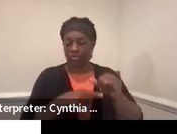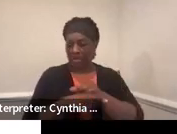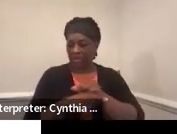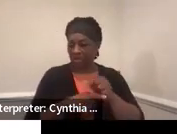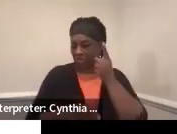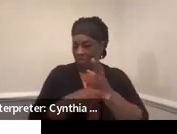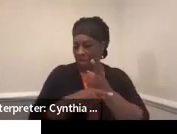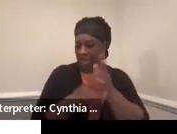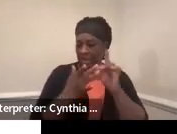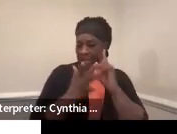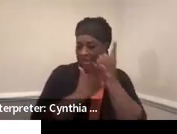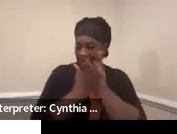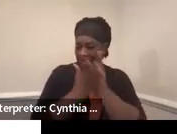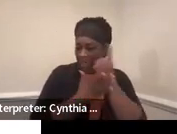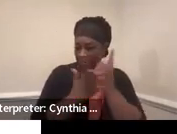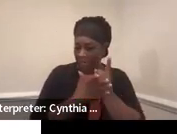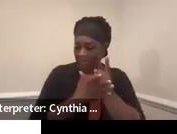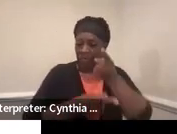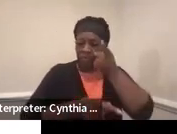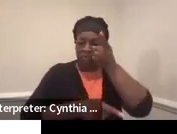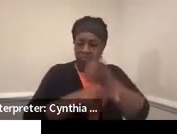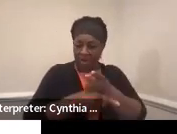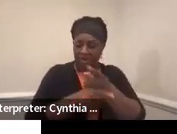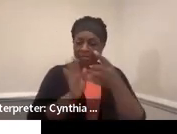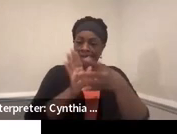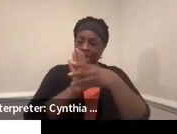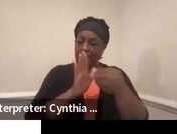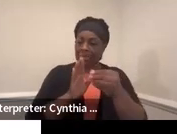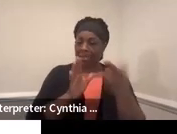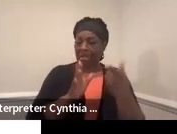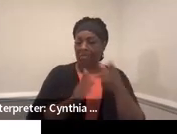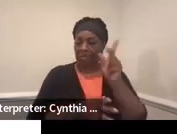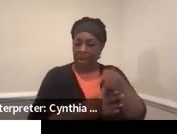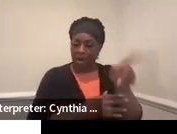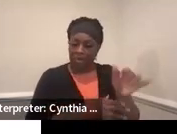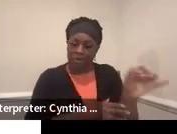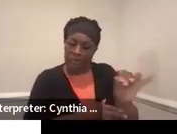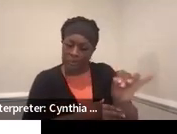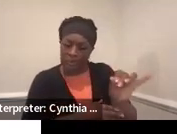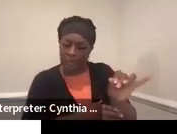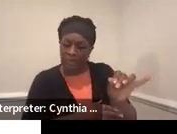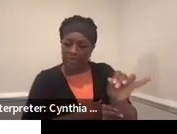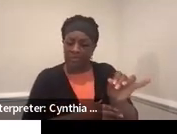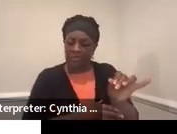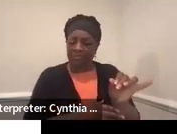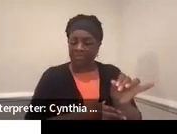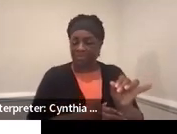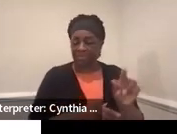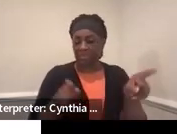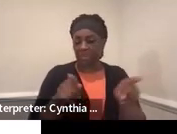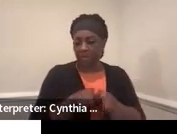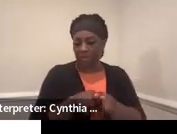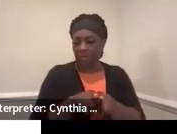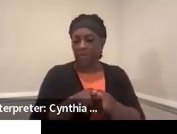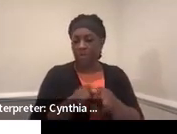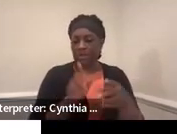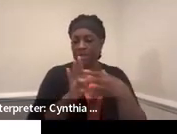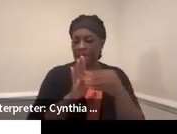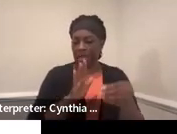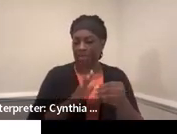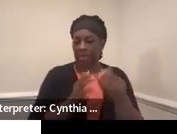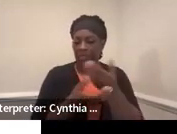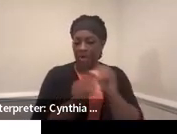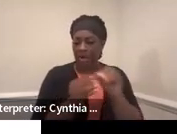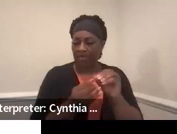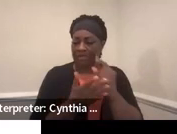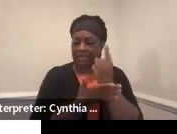hour, and the correct copy of the PowerPoint will come to you. And you'll also get a copy of our office